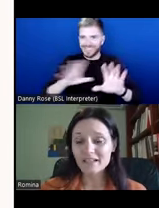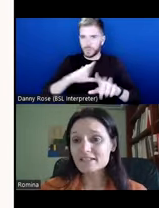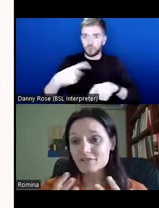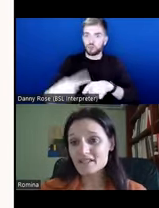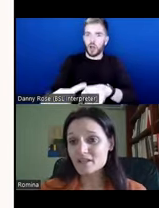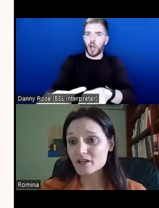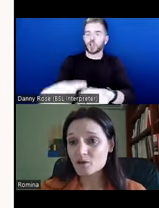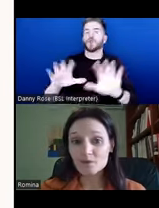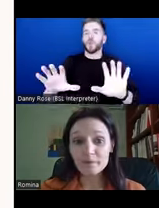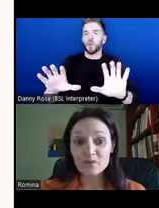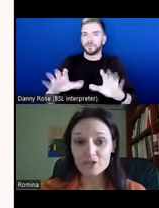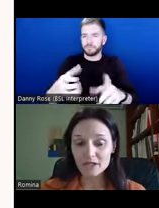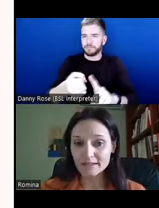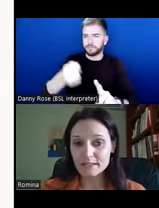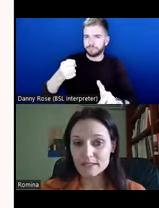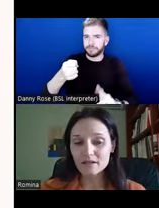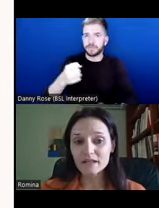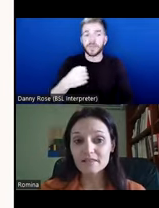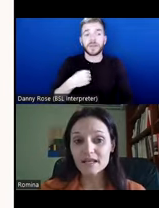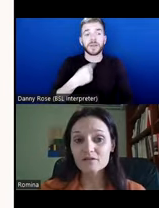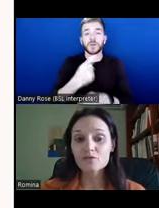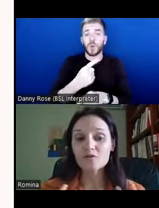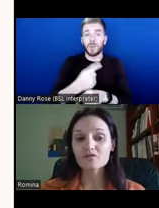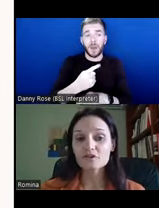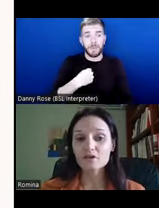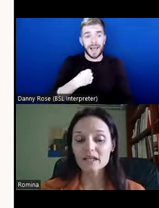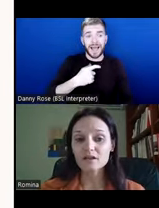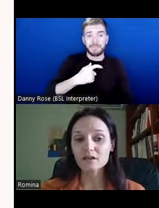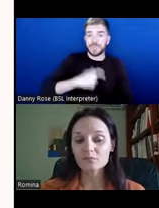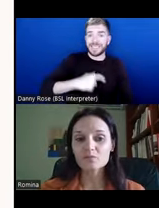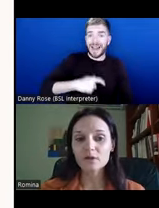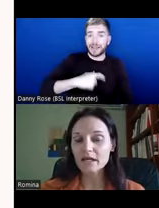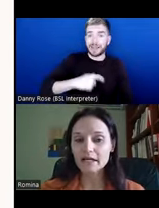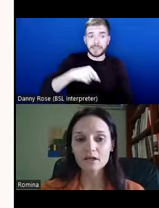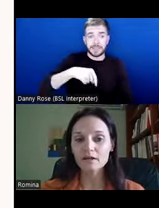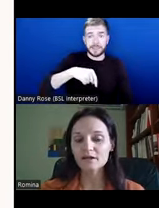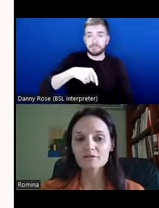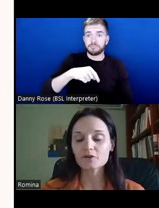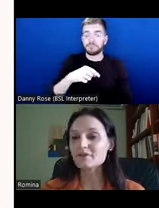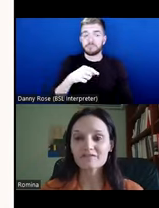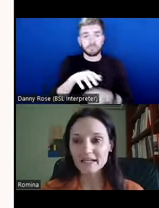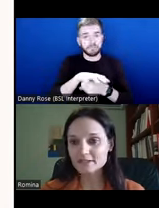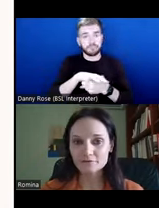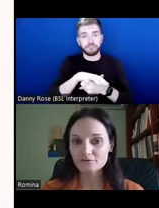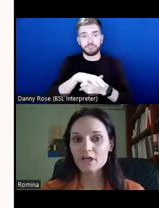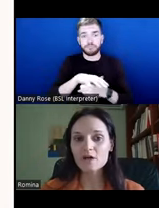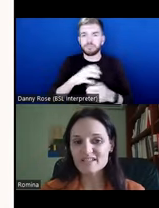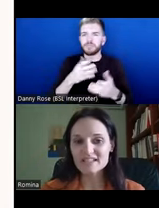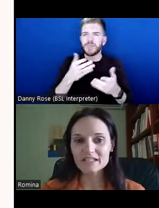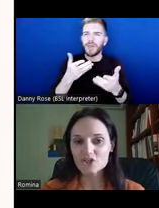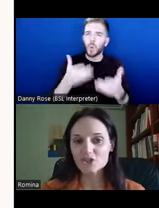I'd like to first say a word on my positionality, and then offer a very reflective